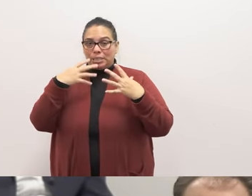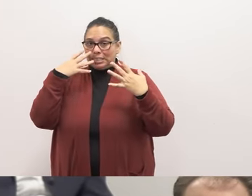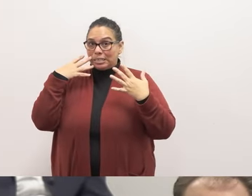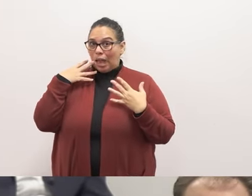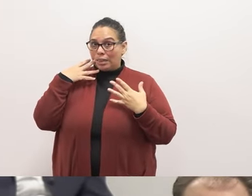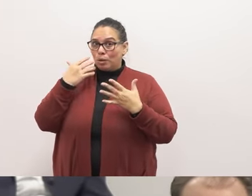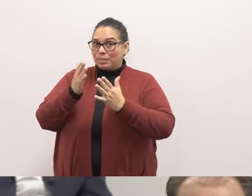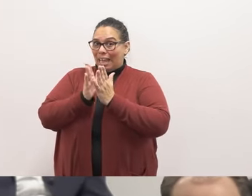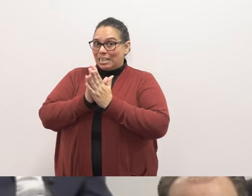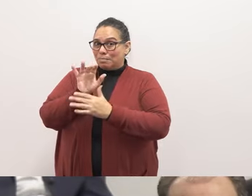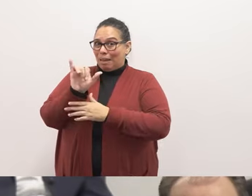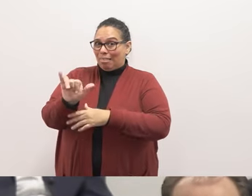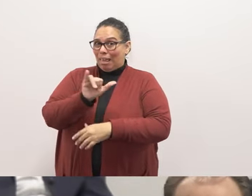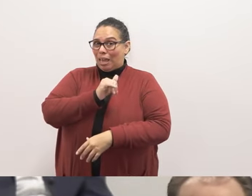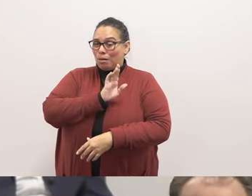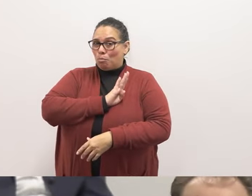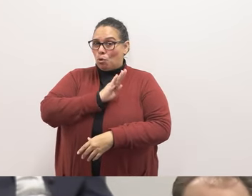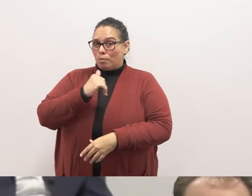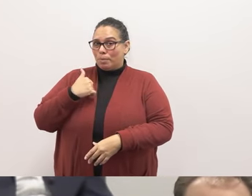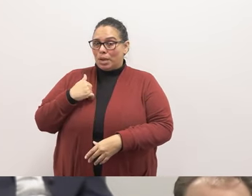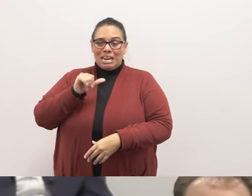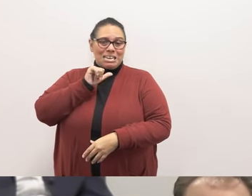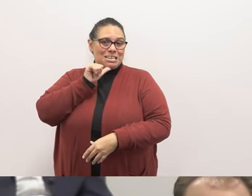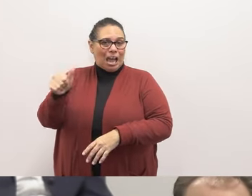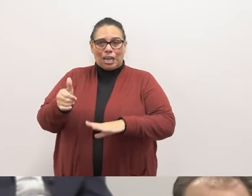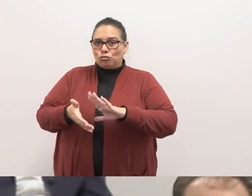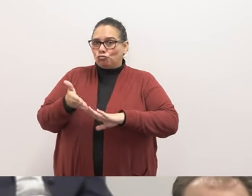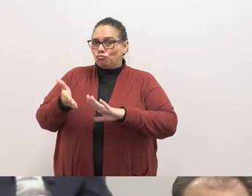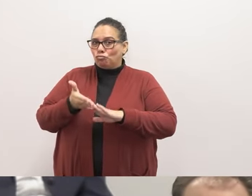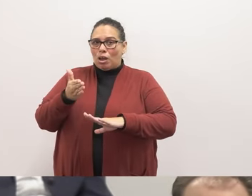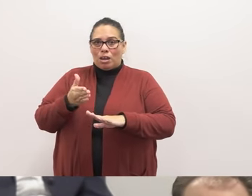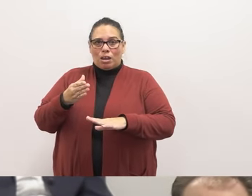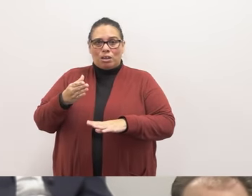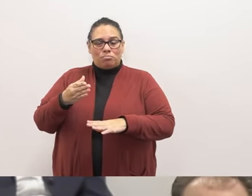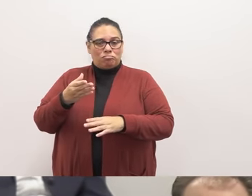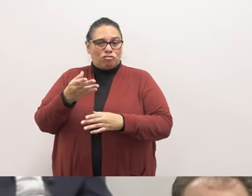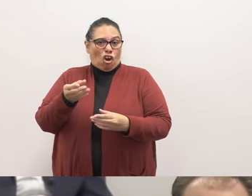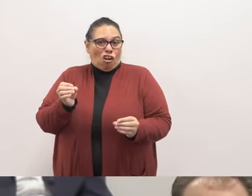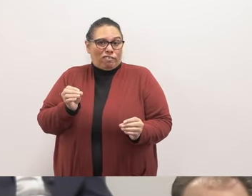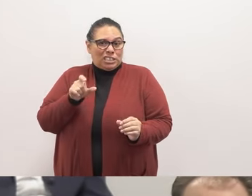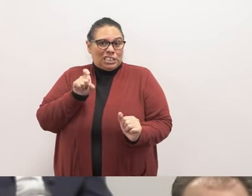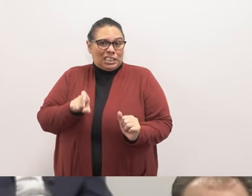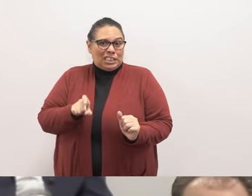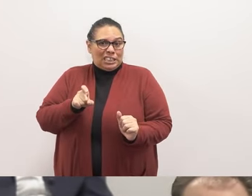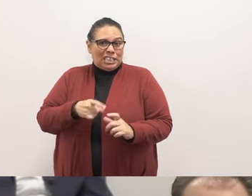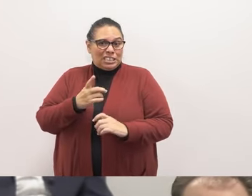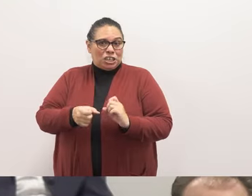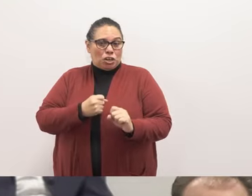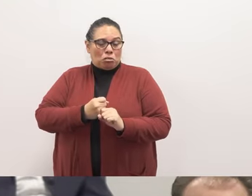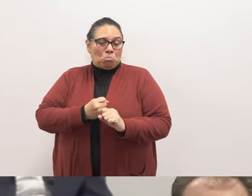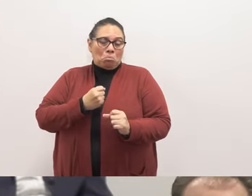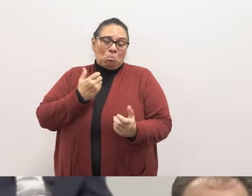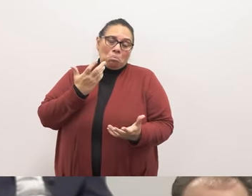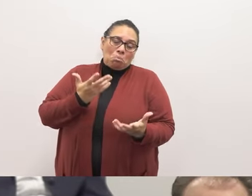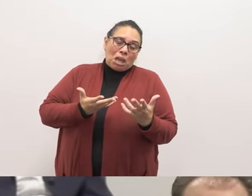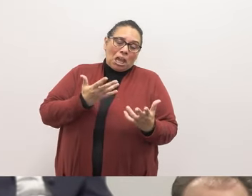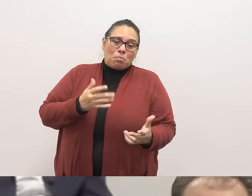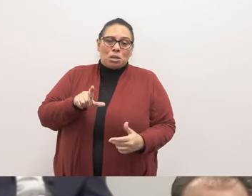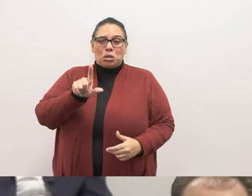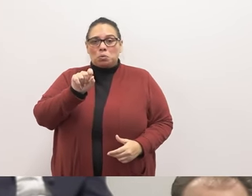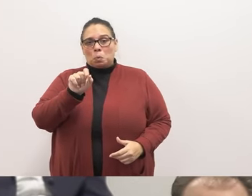was asked by that board member not to run for office this year. Perhaps consider doing it in 2028.